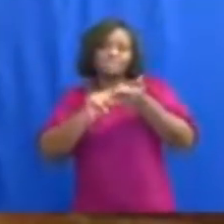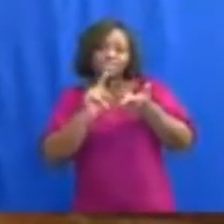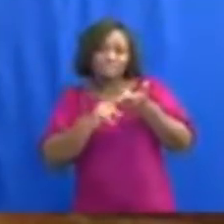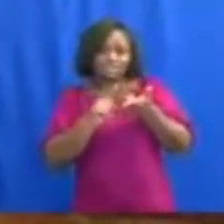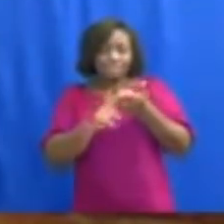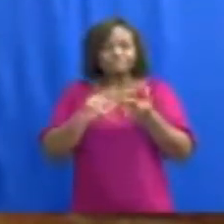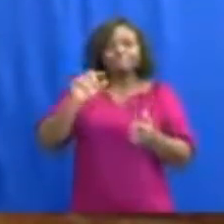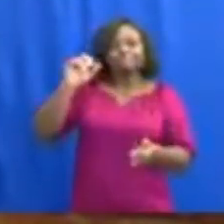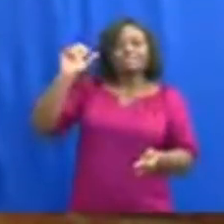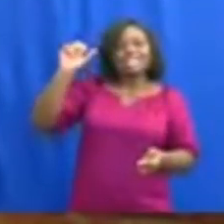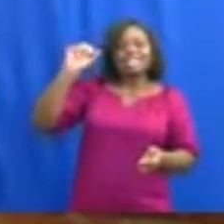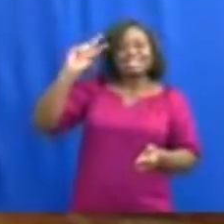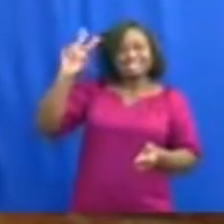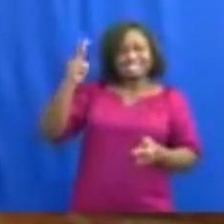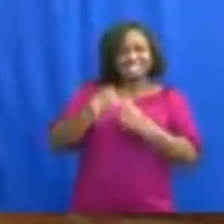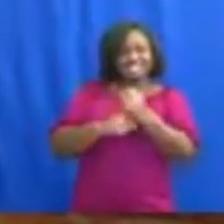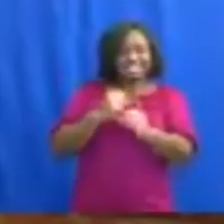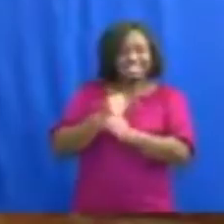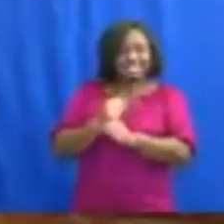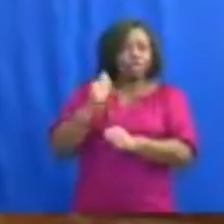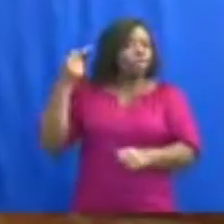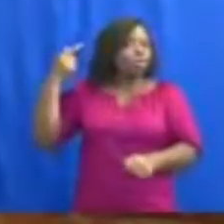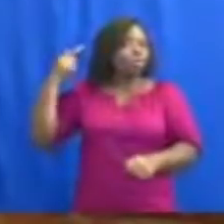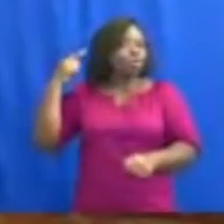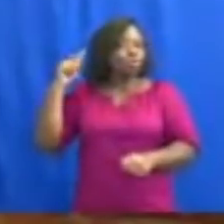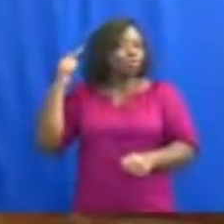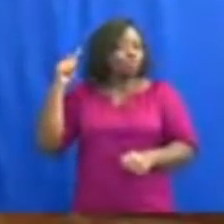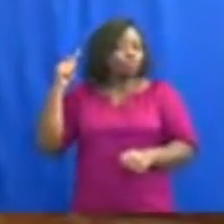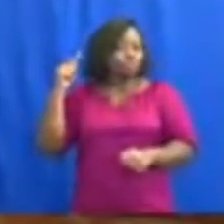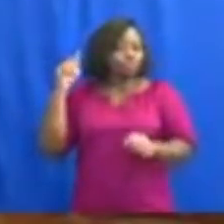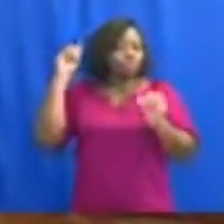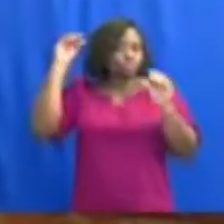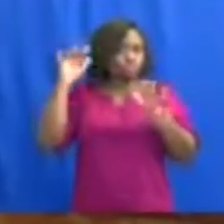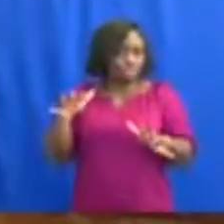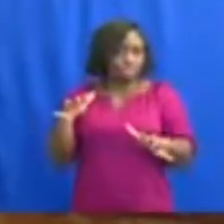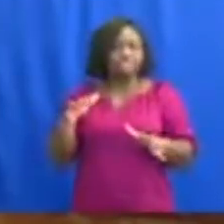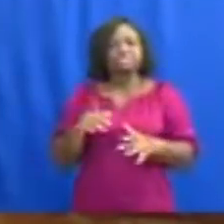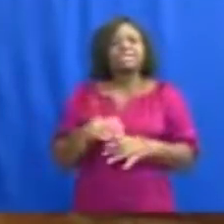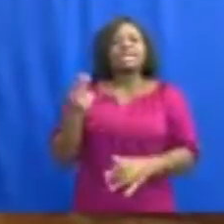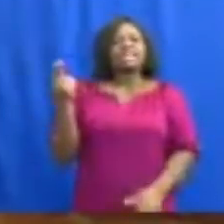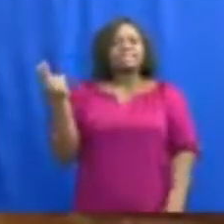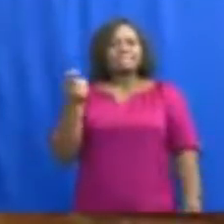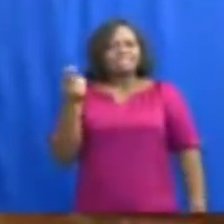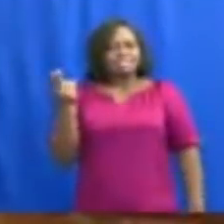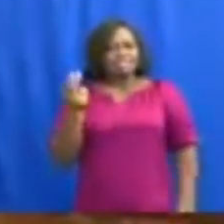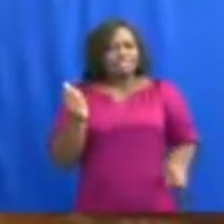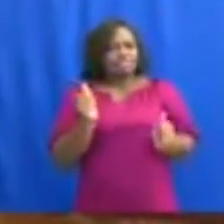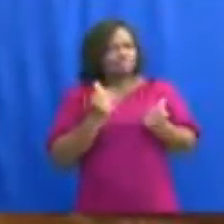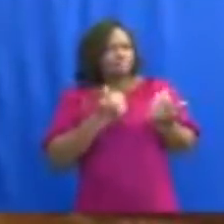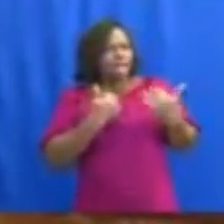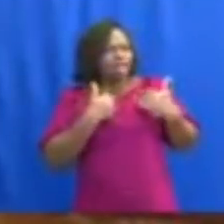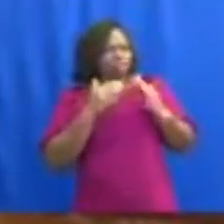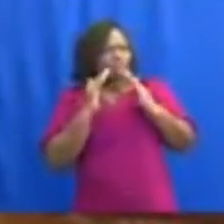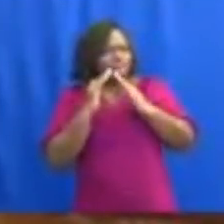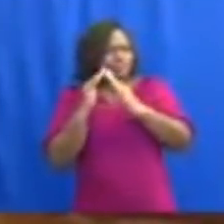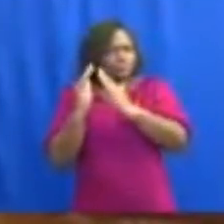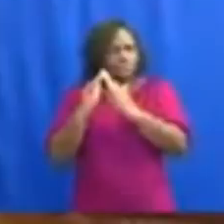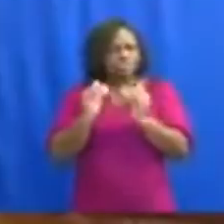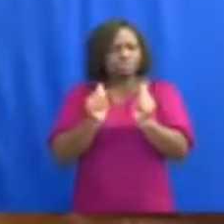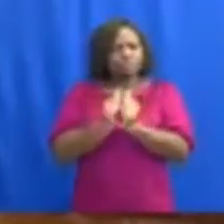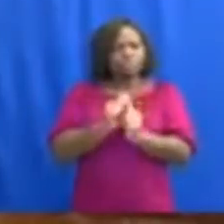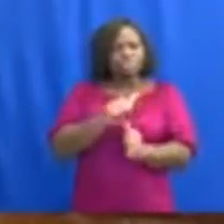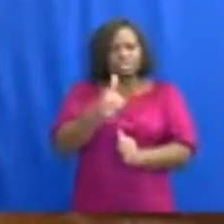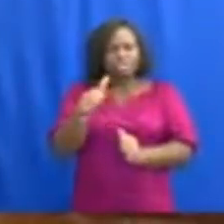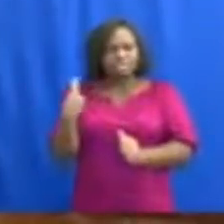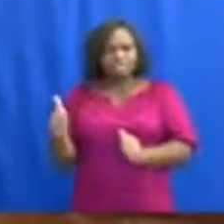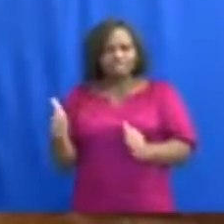gold track students. On Thursday, I held consultations with members of both the Conference